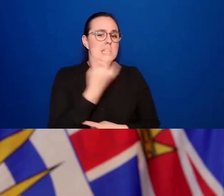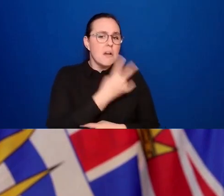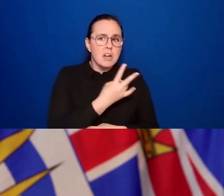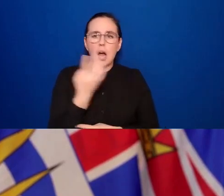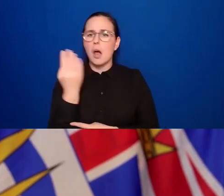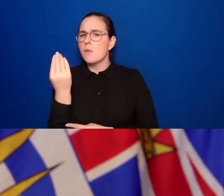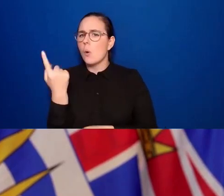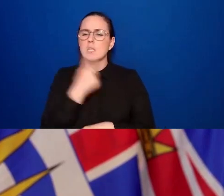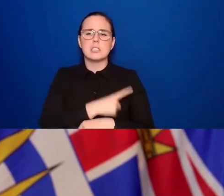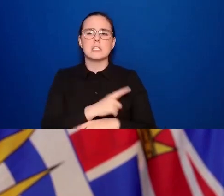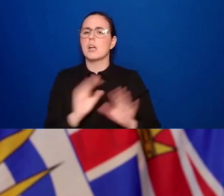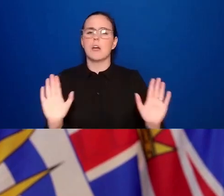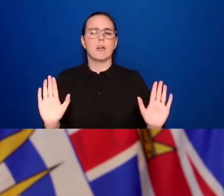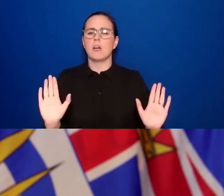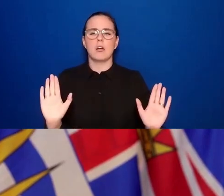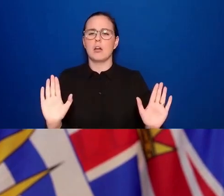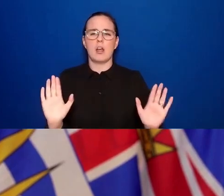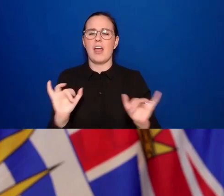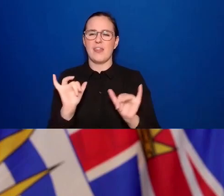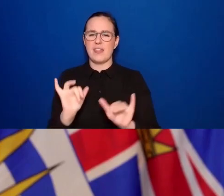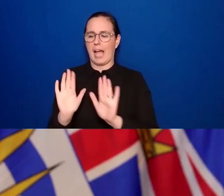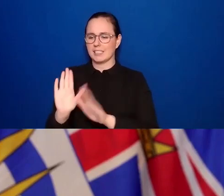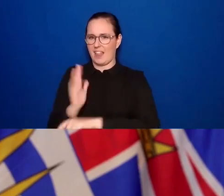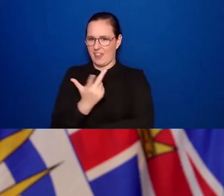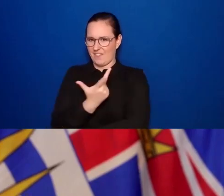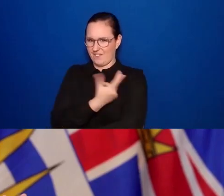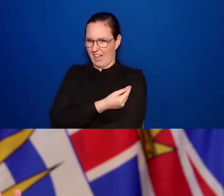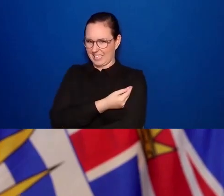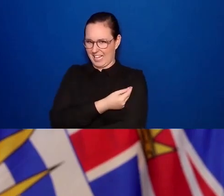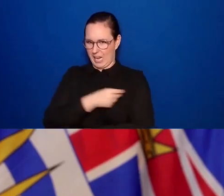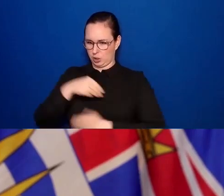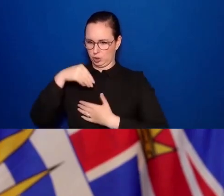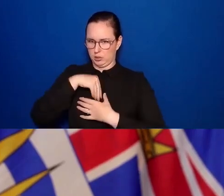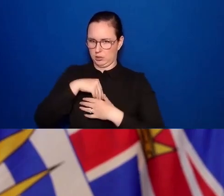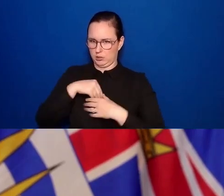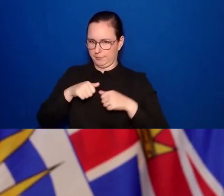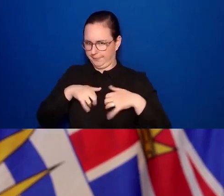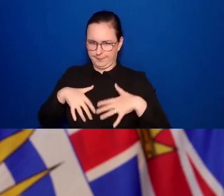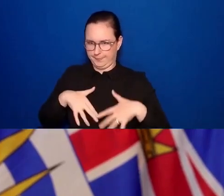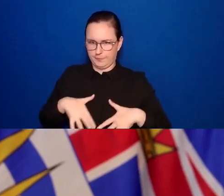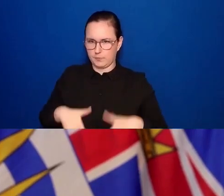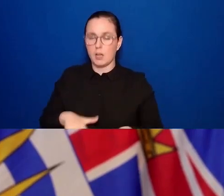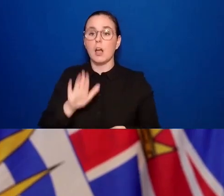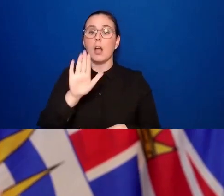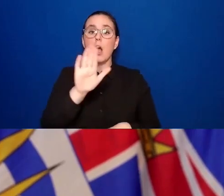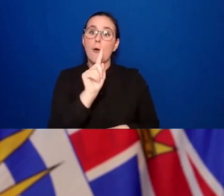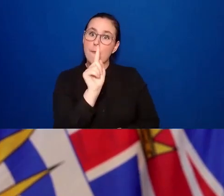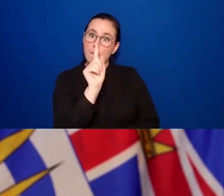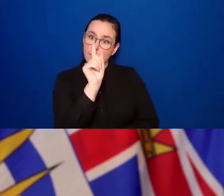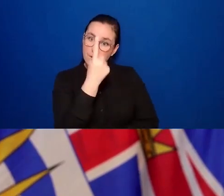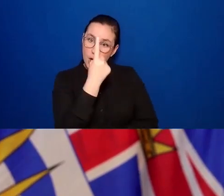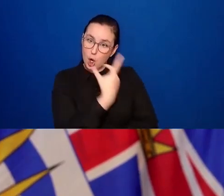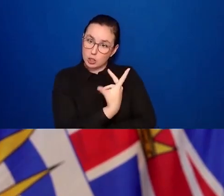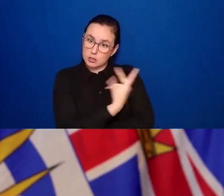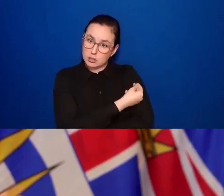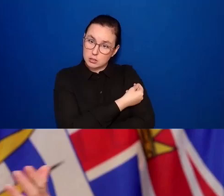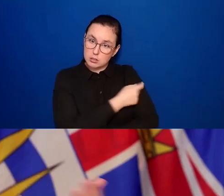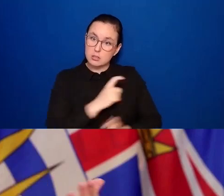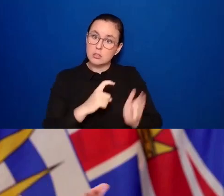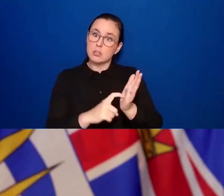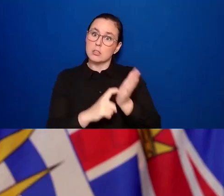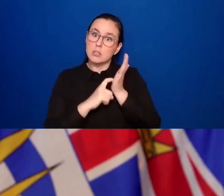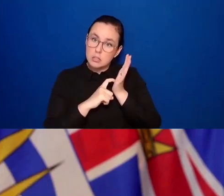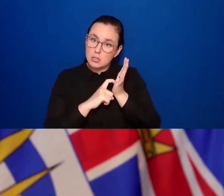immunological functions. So it does take two to three weeks after your first dose, before your immune system has built up both